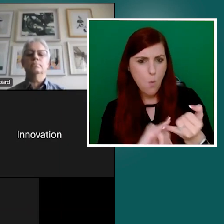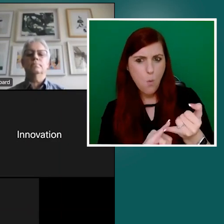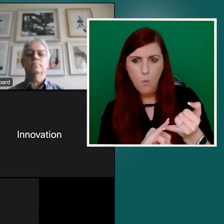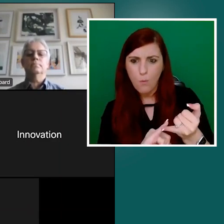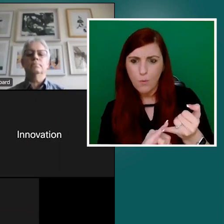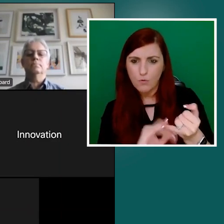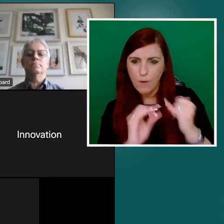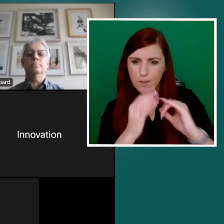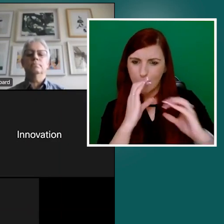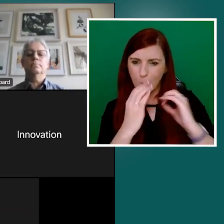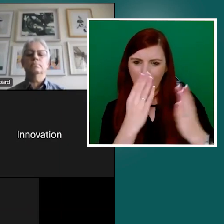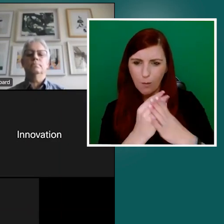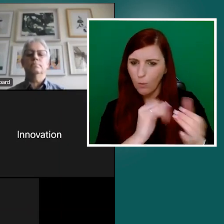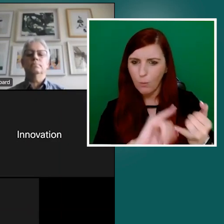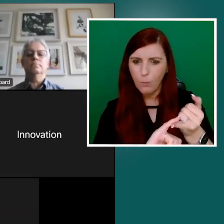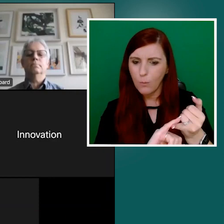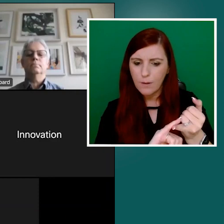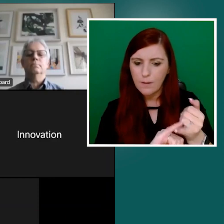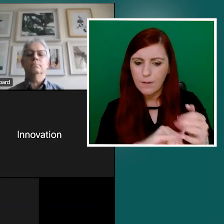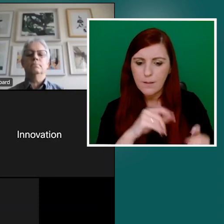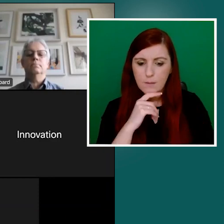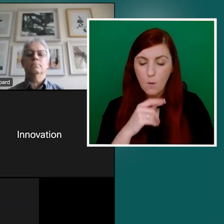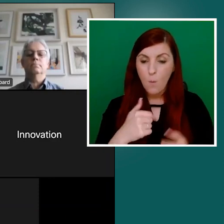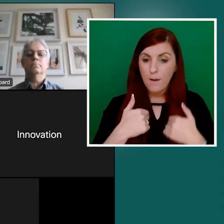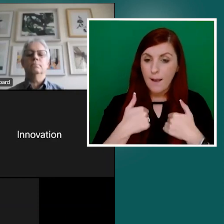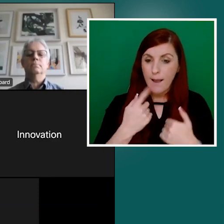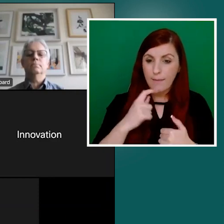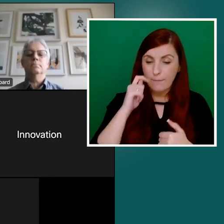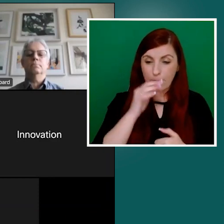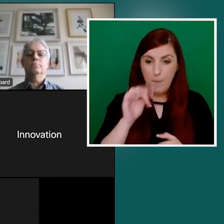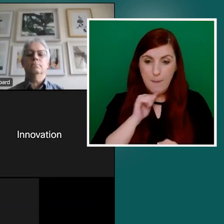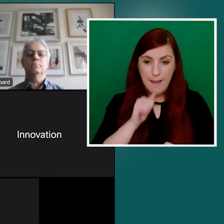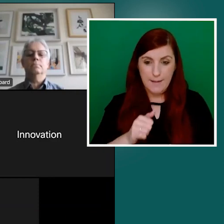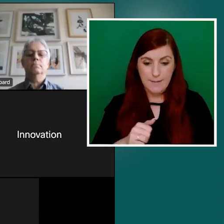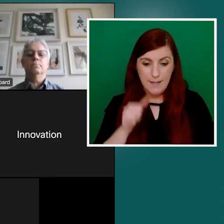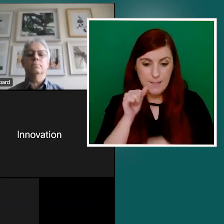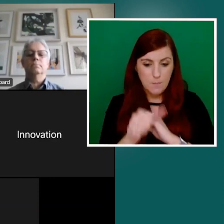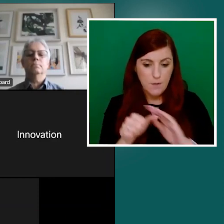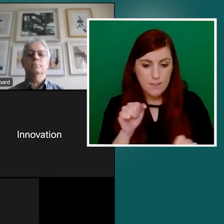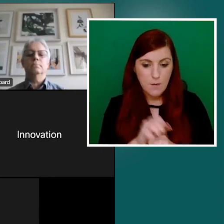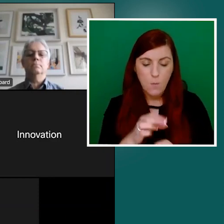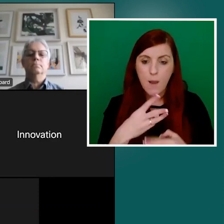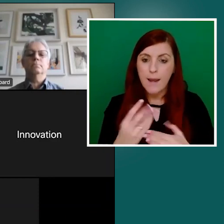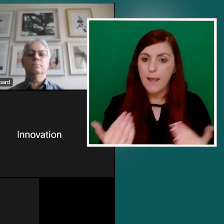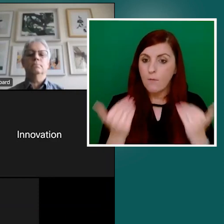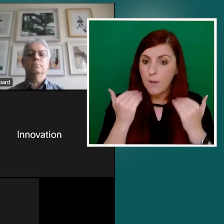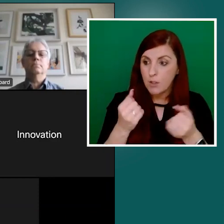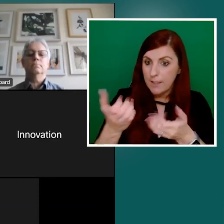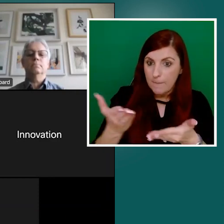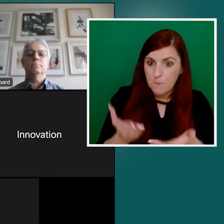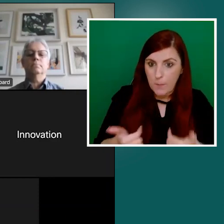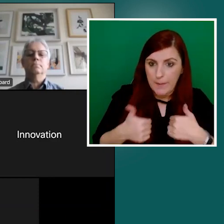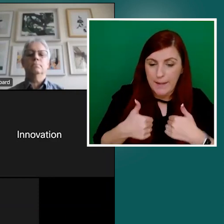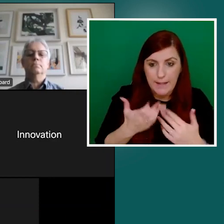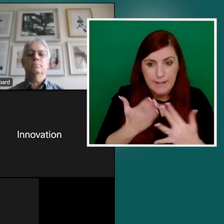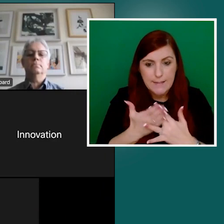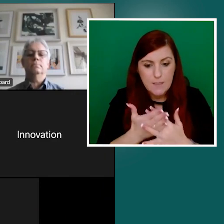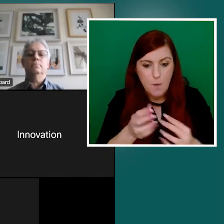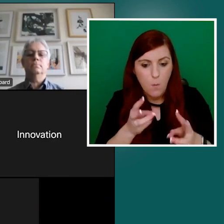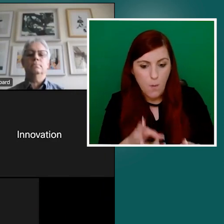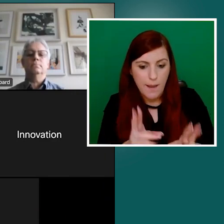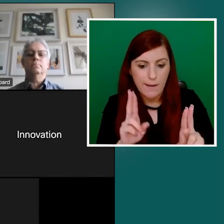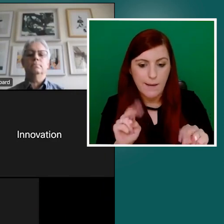What I find from lived experience is that when the information is provided to me in an accessible format, it improves my